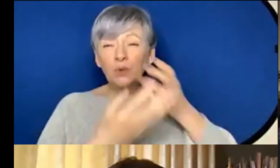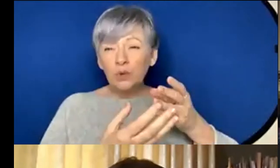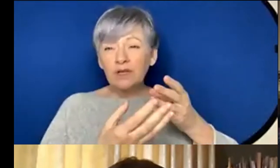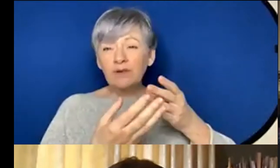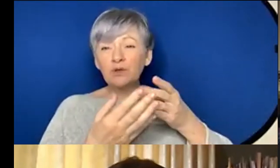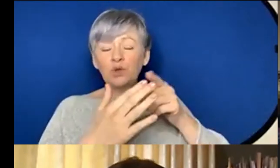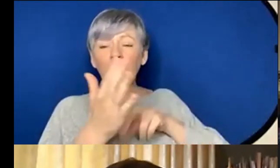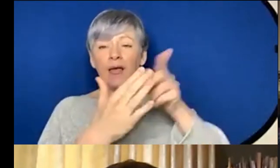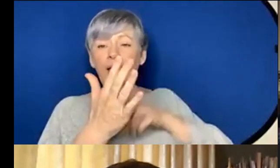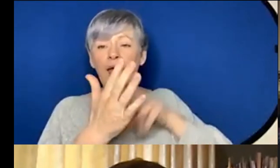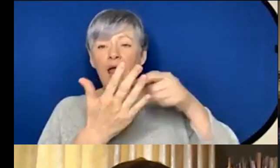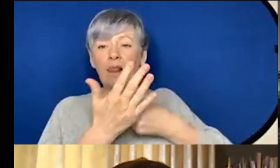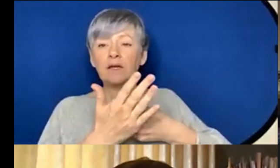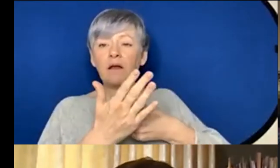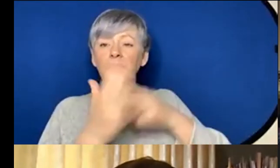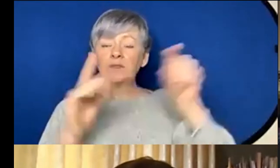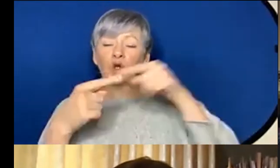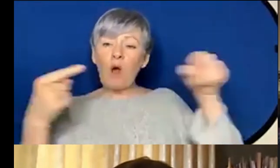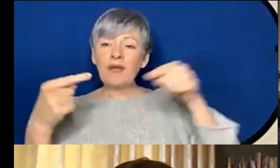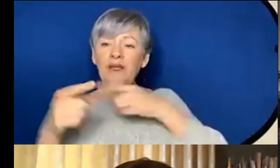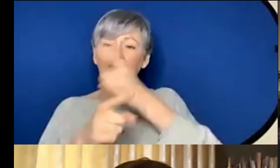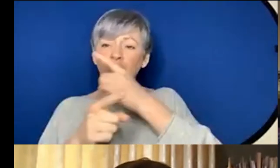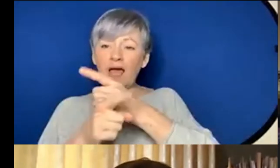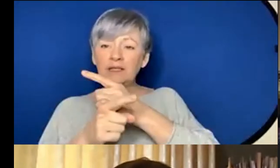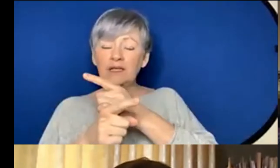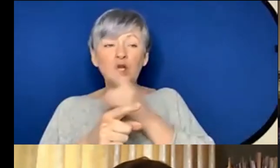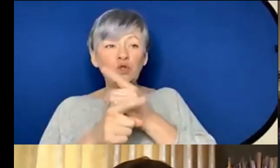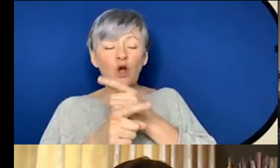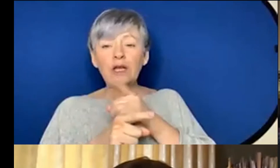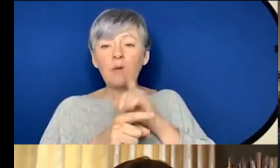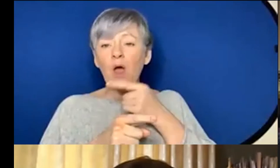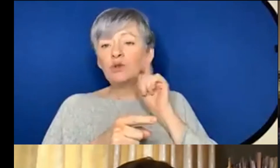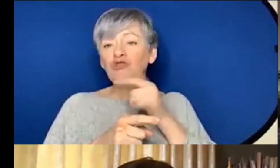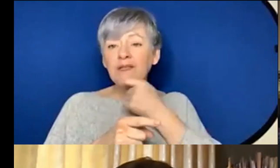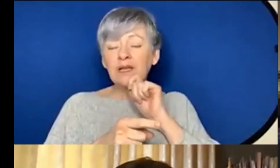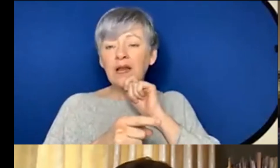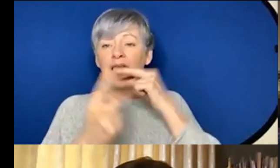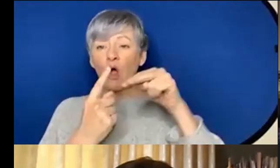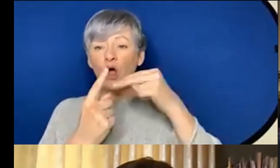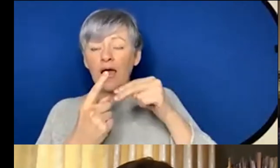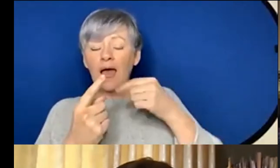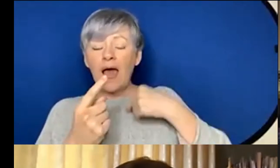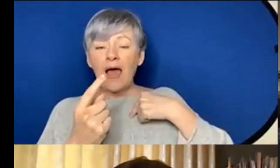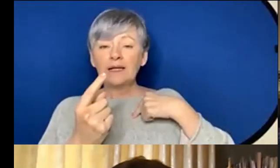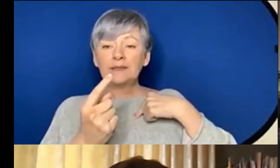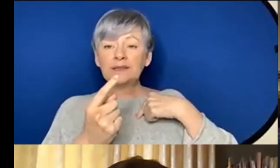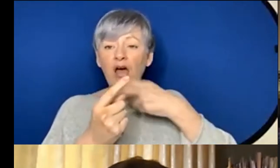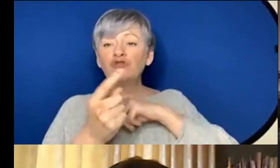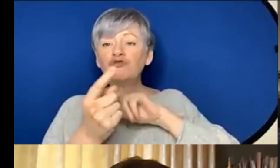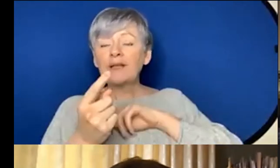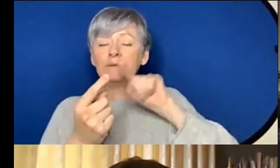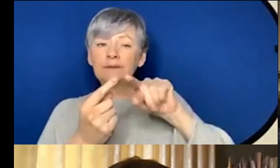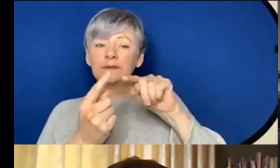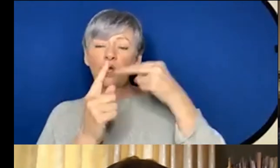comment in the chat a little while ago and speaking about um gender and autism and as a trans autistic composer um